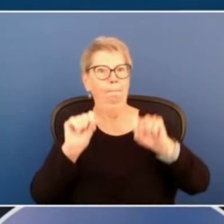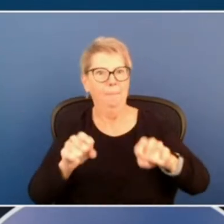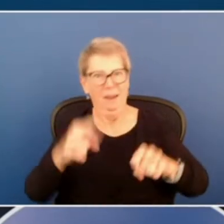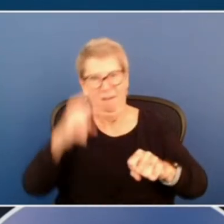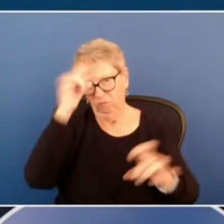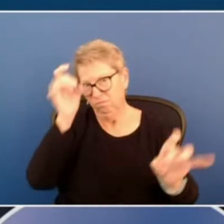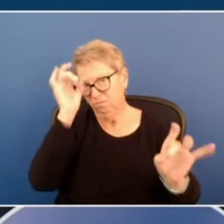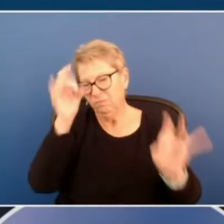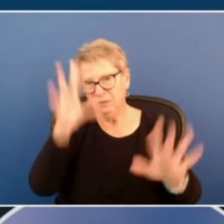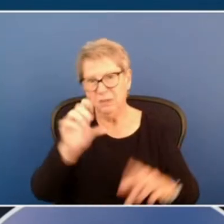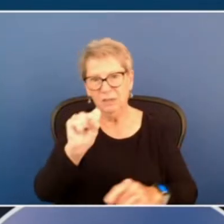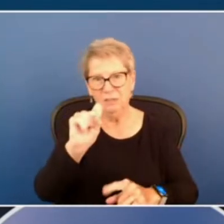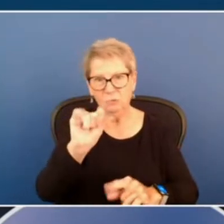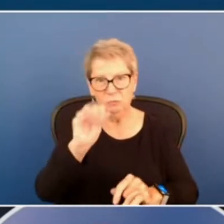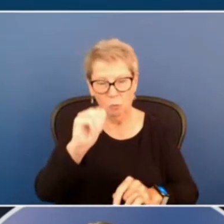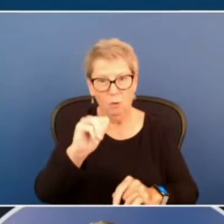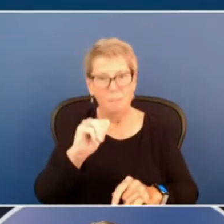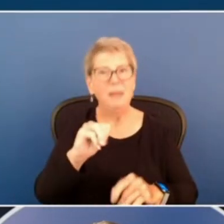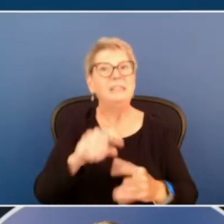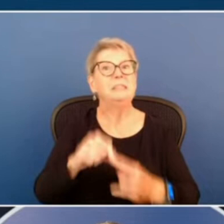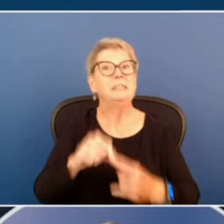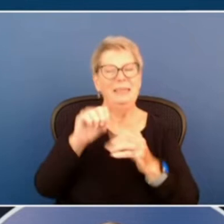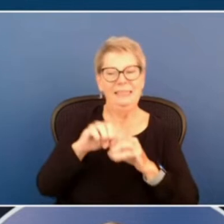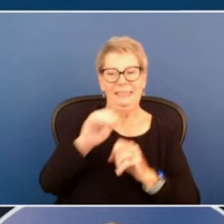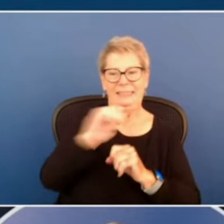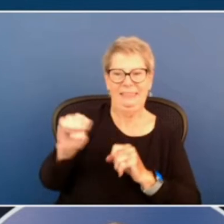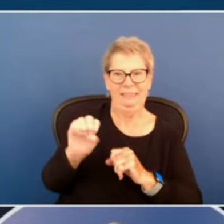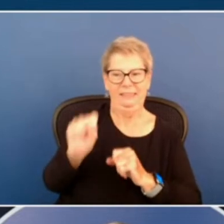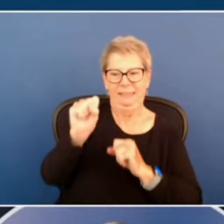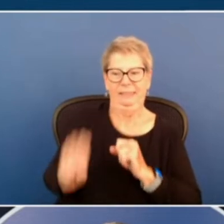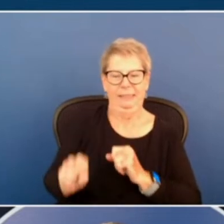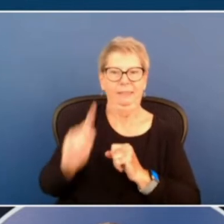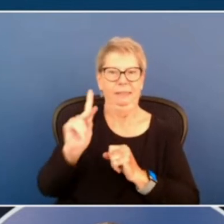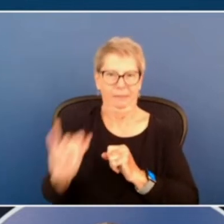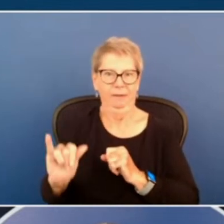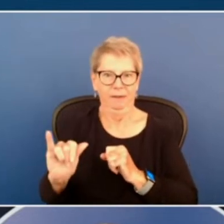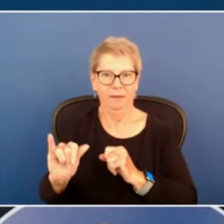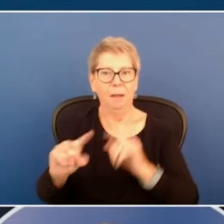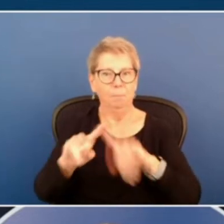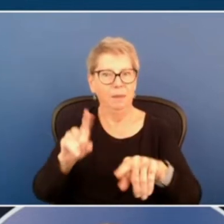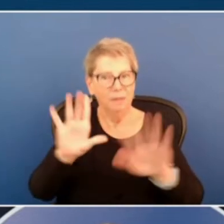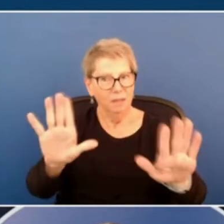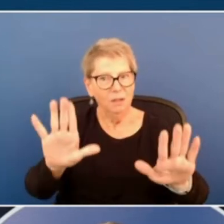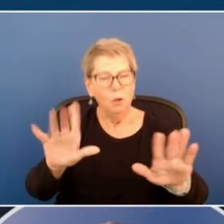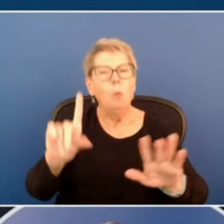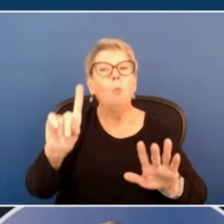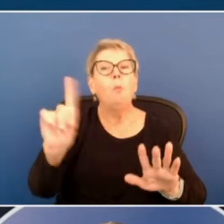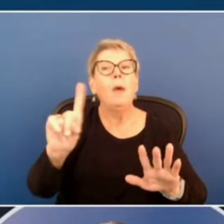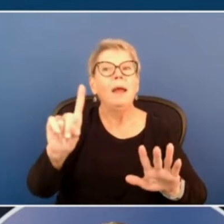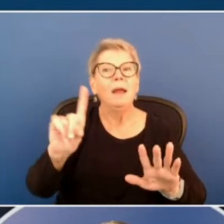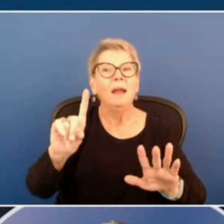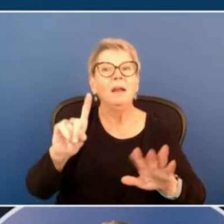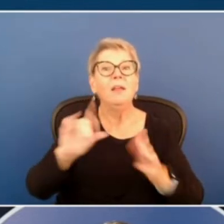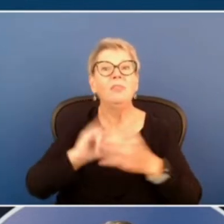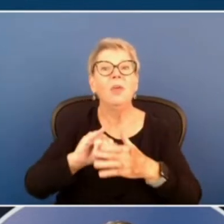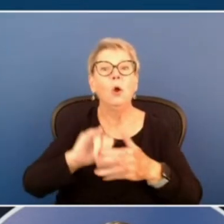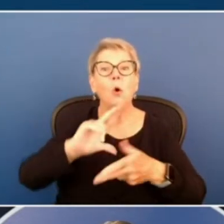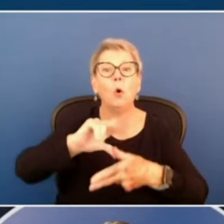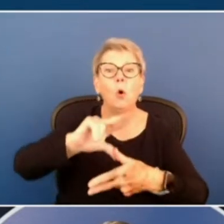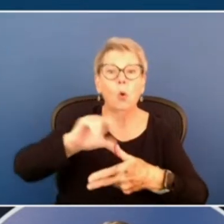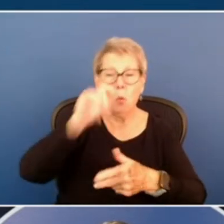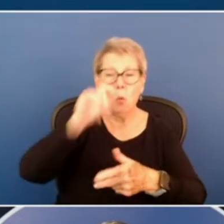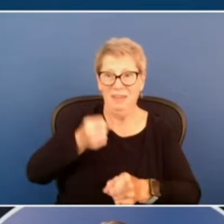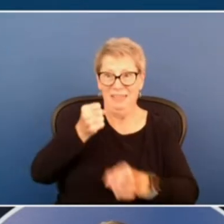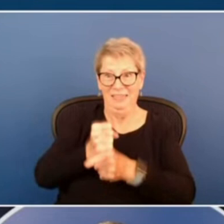especially across eastern and southern regions of the state. But let me just say where the hurricane is going to make landfall has even